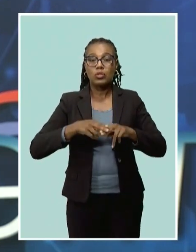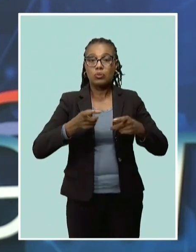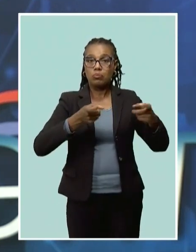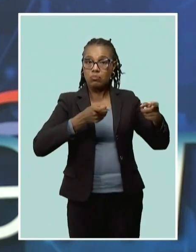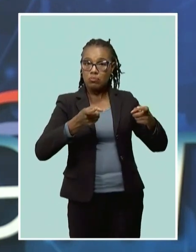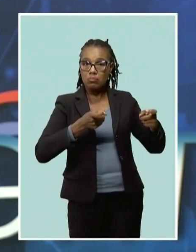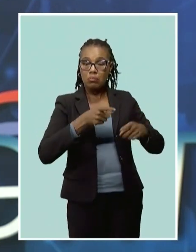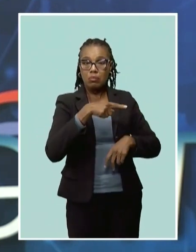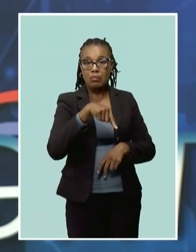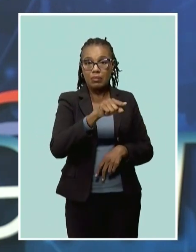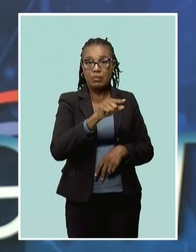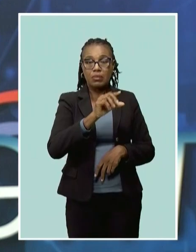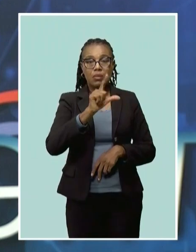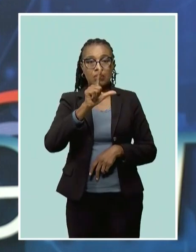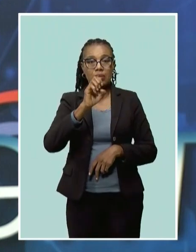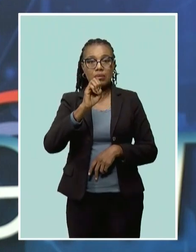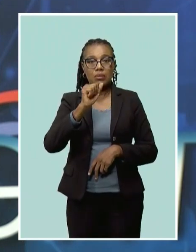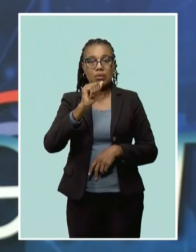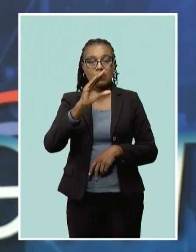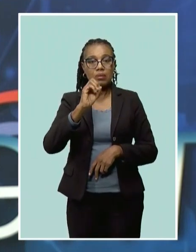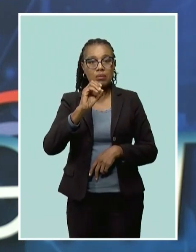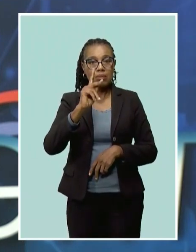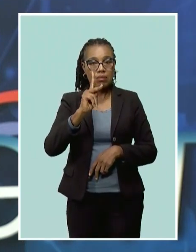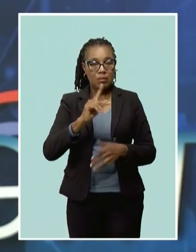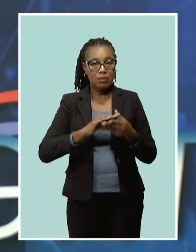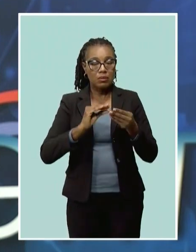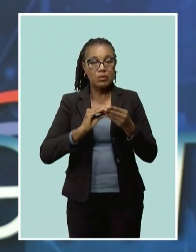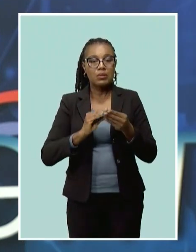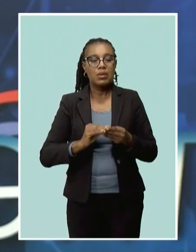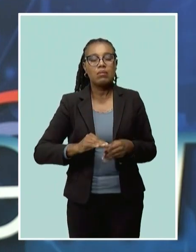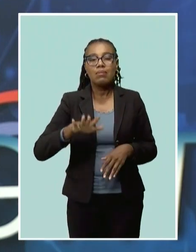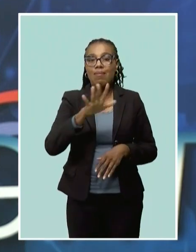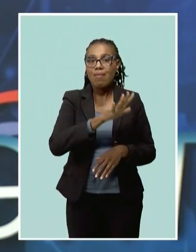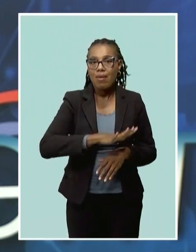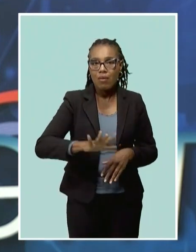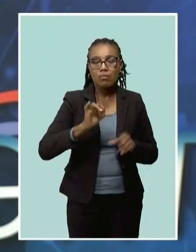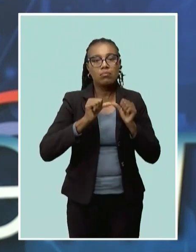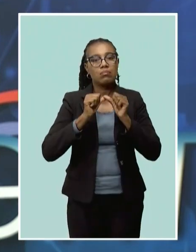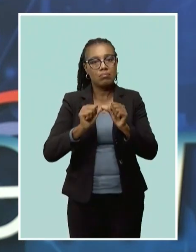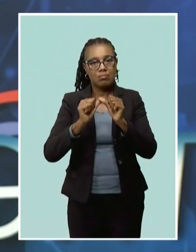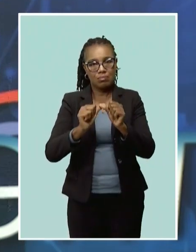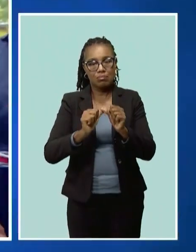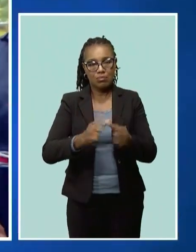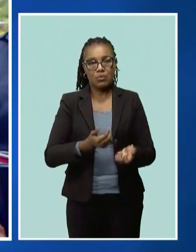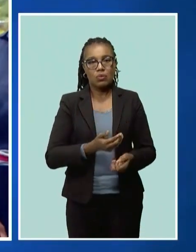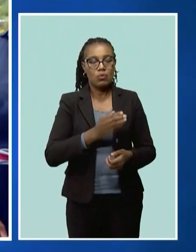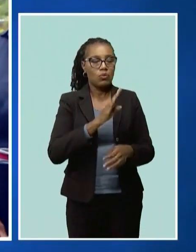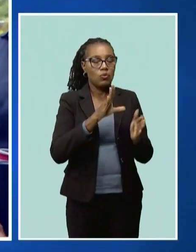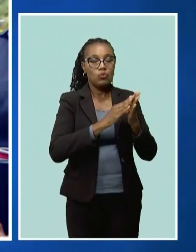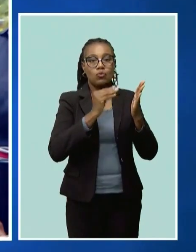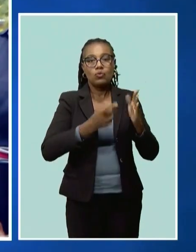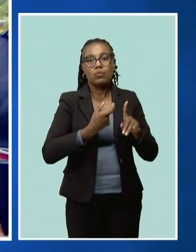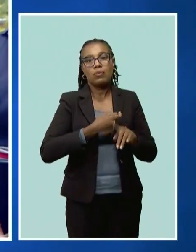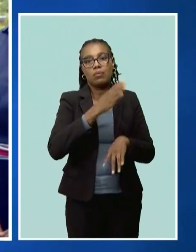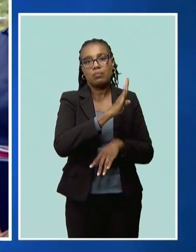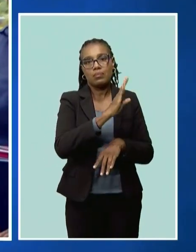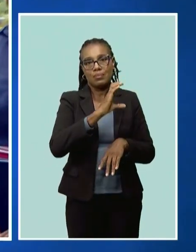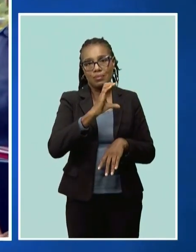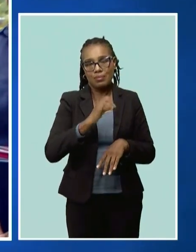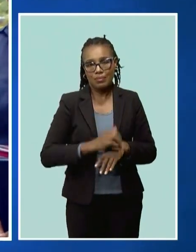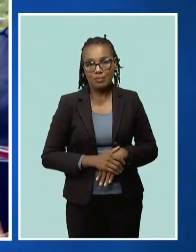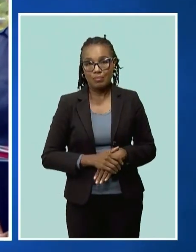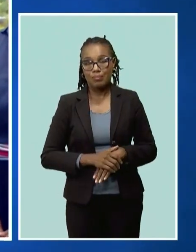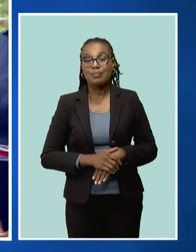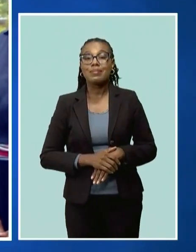the clean and green environment will be maintained by the college students. That we will ensure this campus,